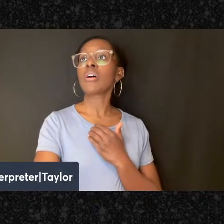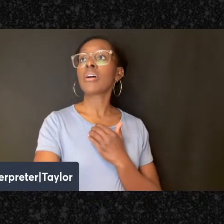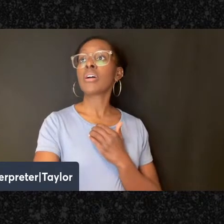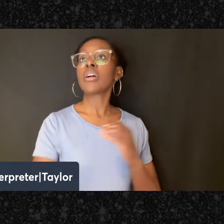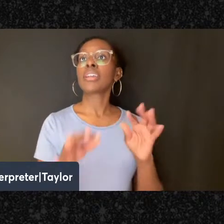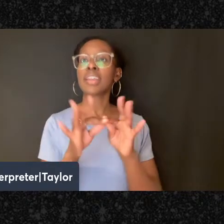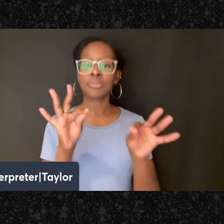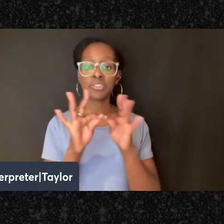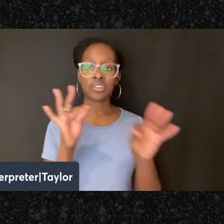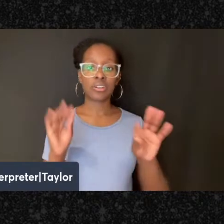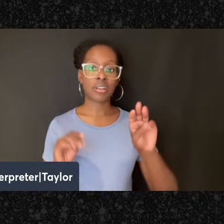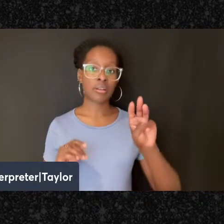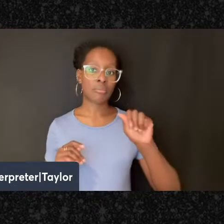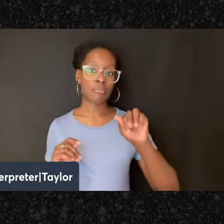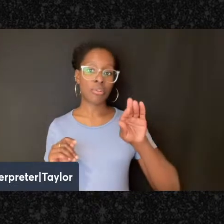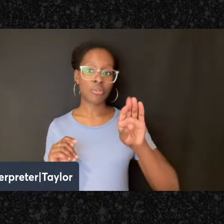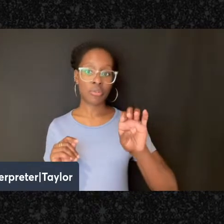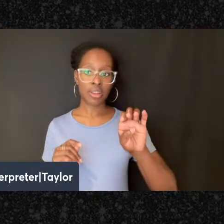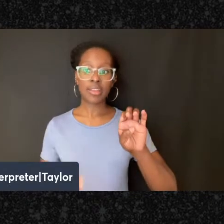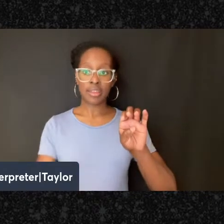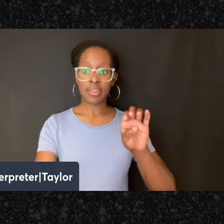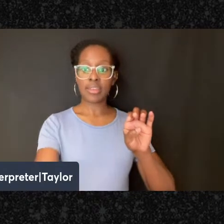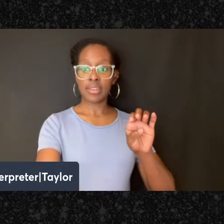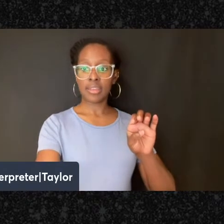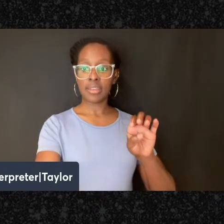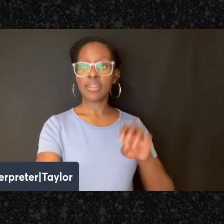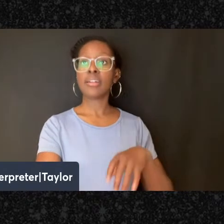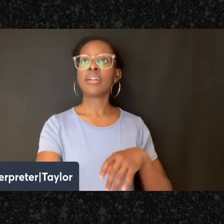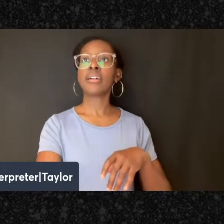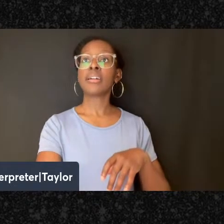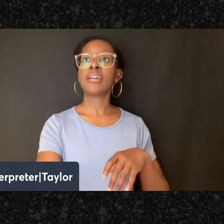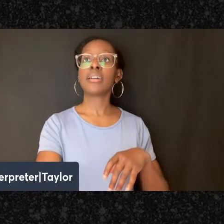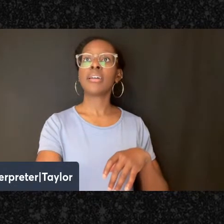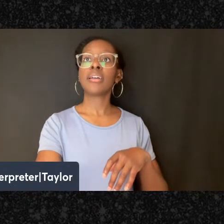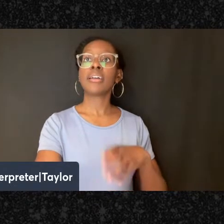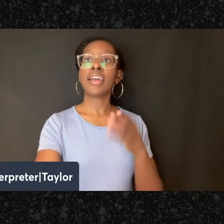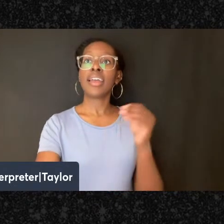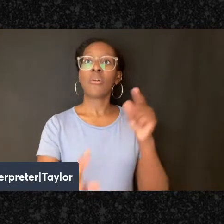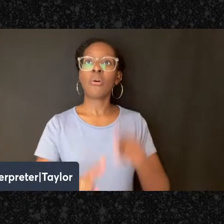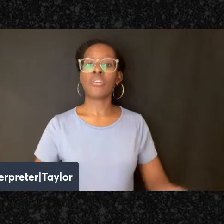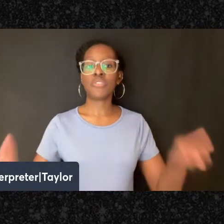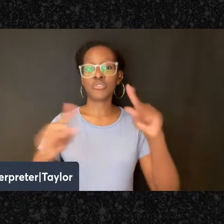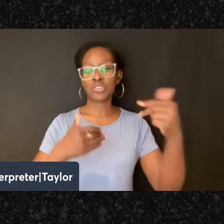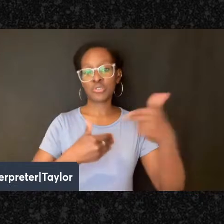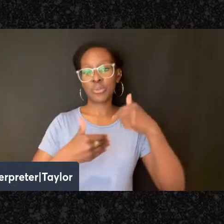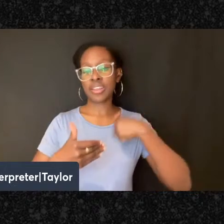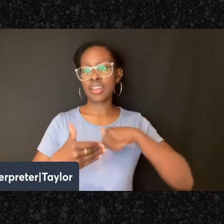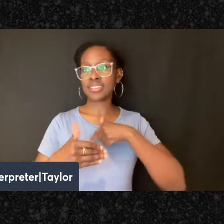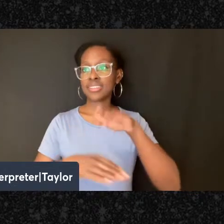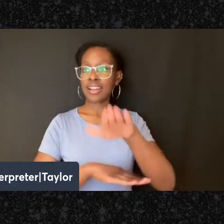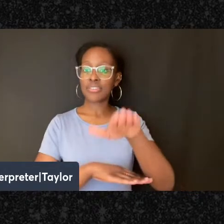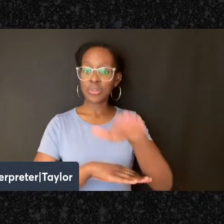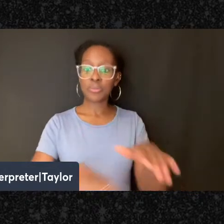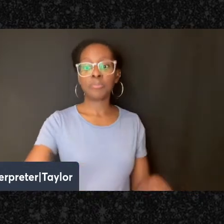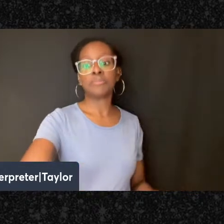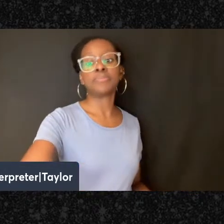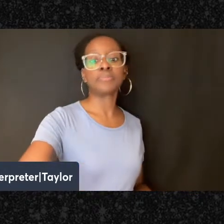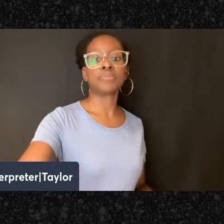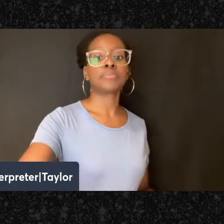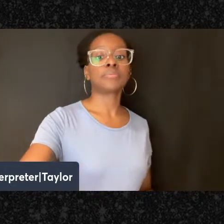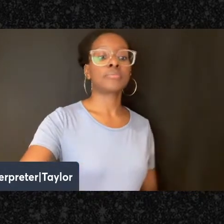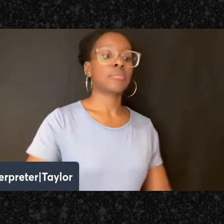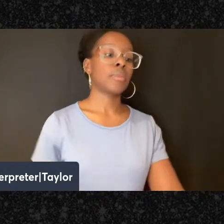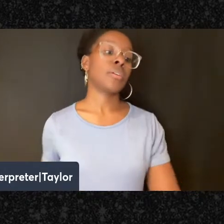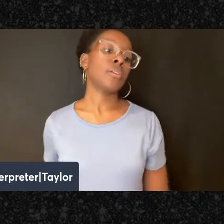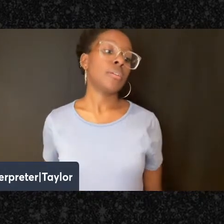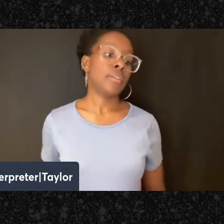Marie Villareal, and all of you for joining us this evening. So what we're going to do tonight, and